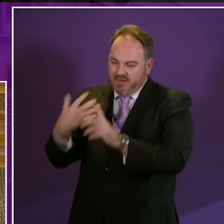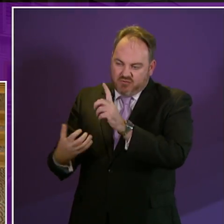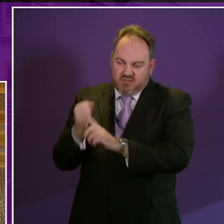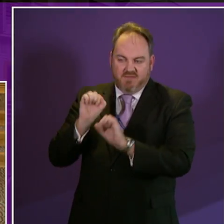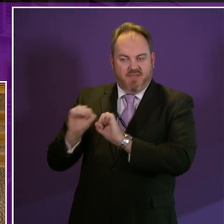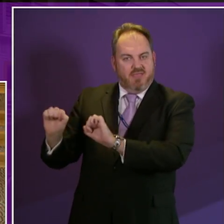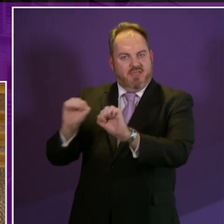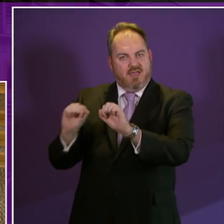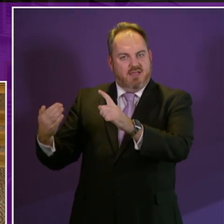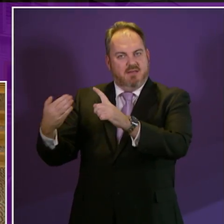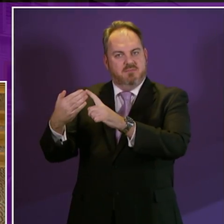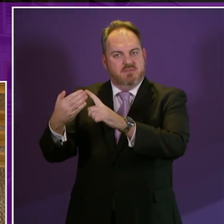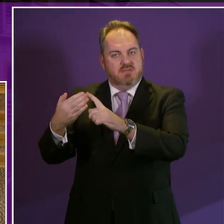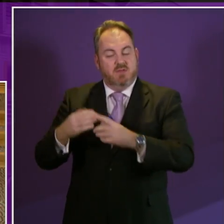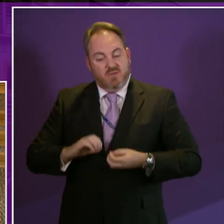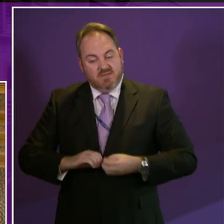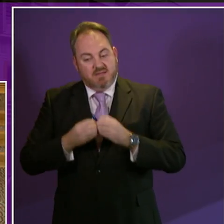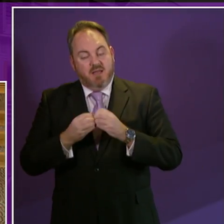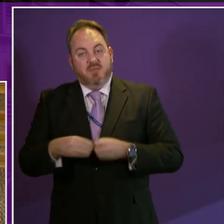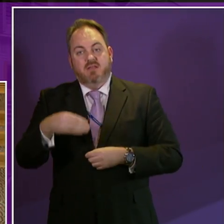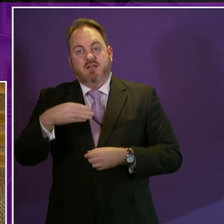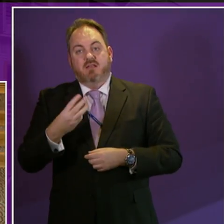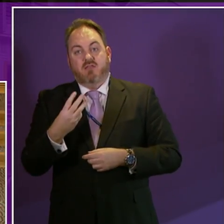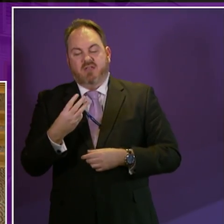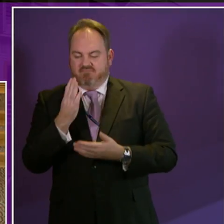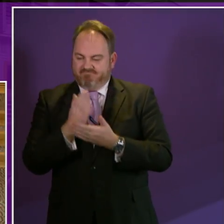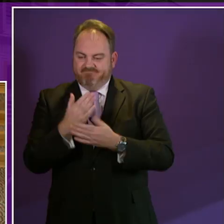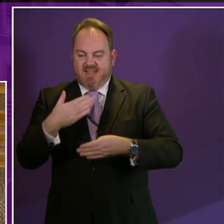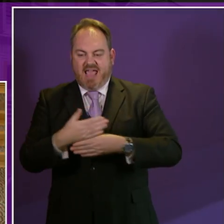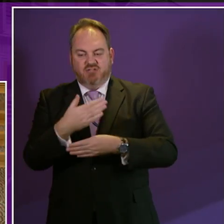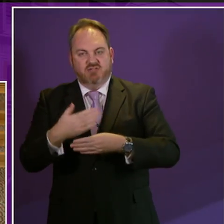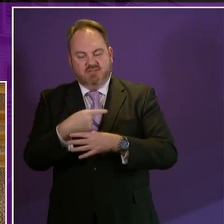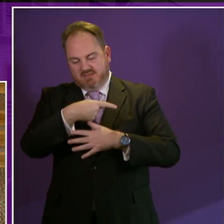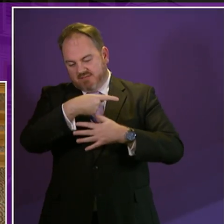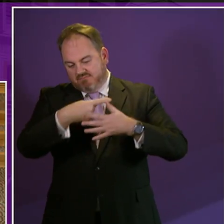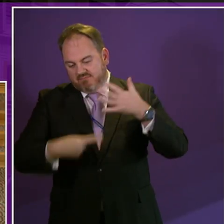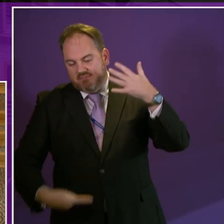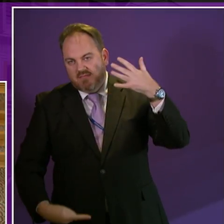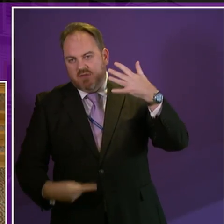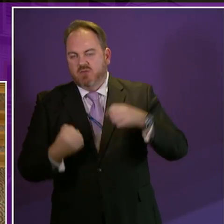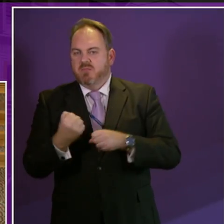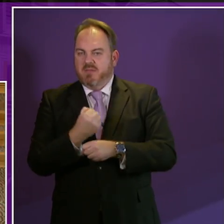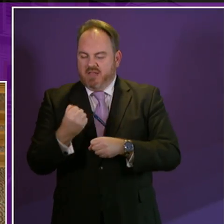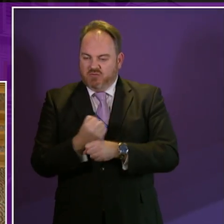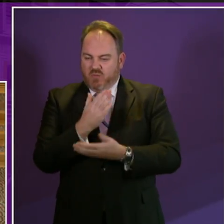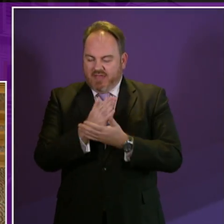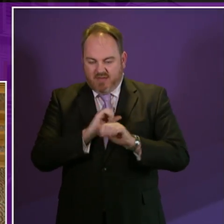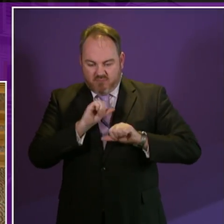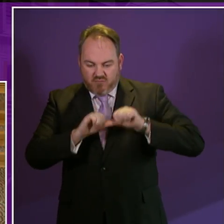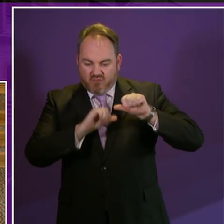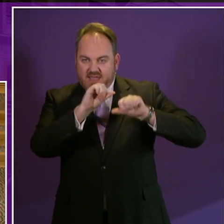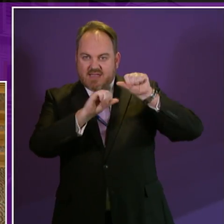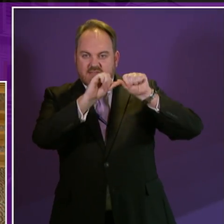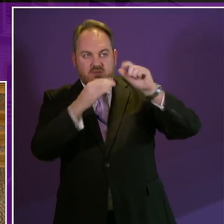people we have set out the 93 specific, concrete actions that need to be taken to make significant progress towards those